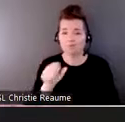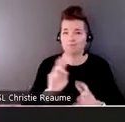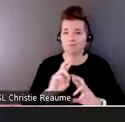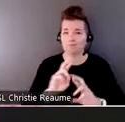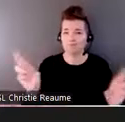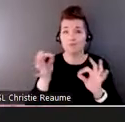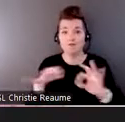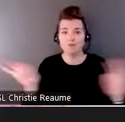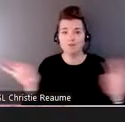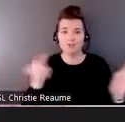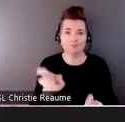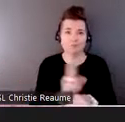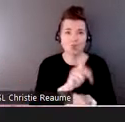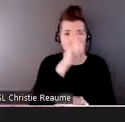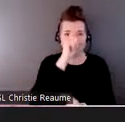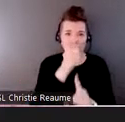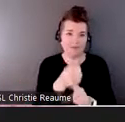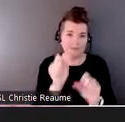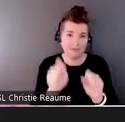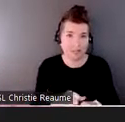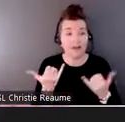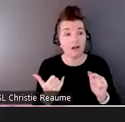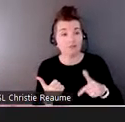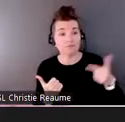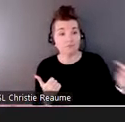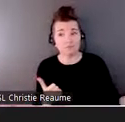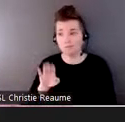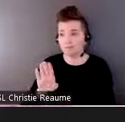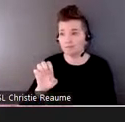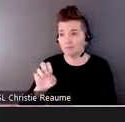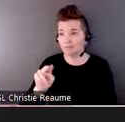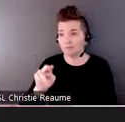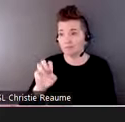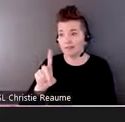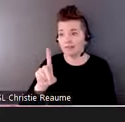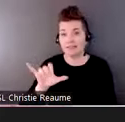over to my colleague, Benedict, to talk a little bit about CNPEA.